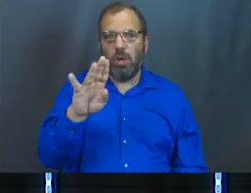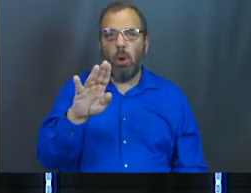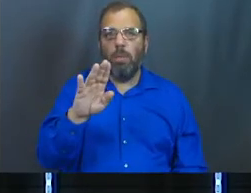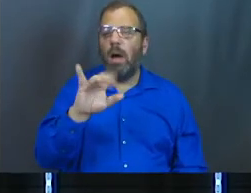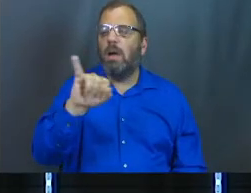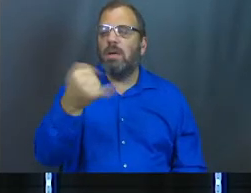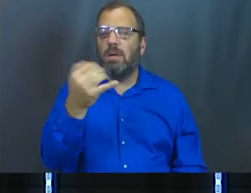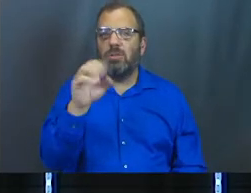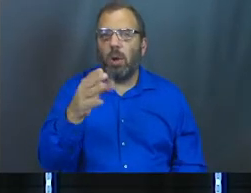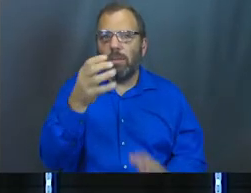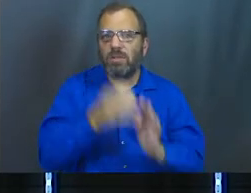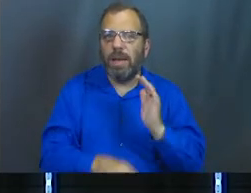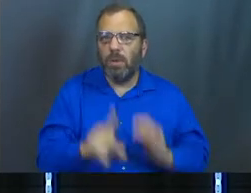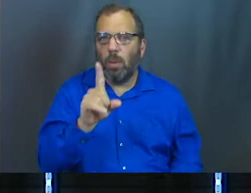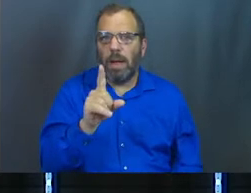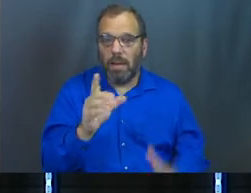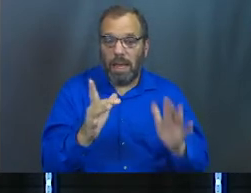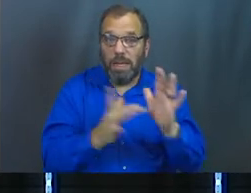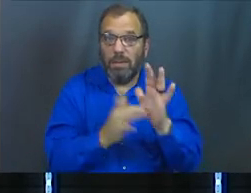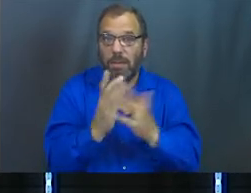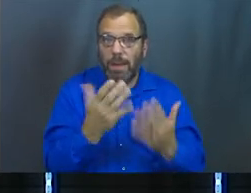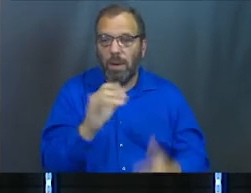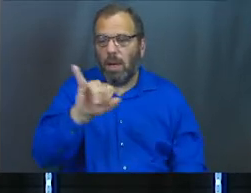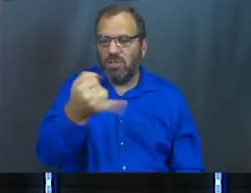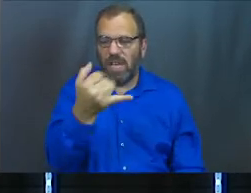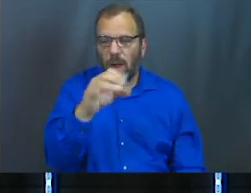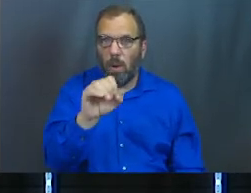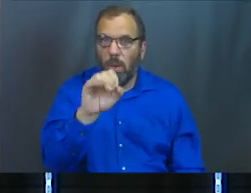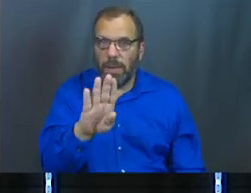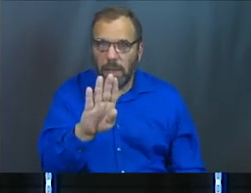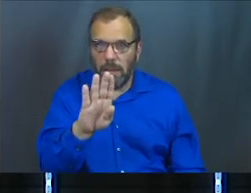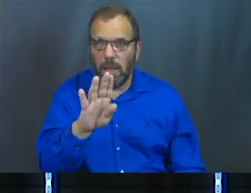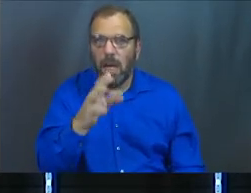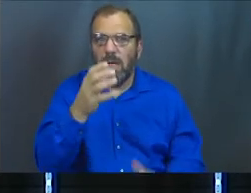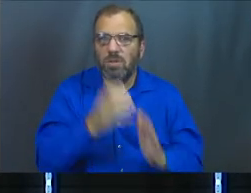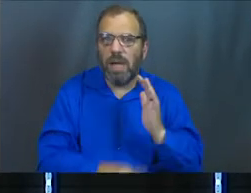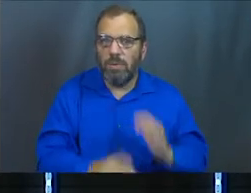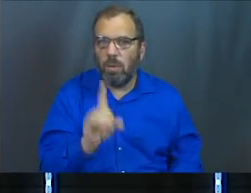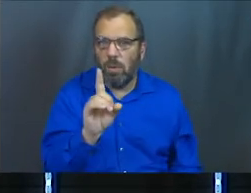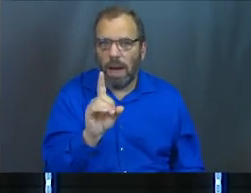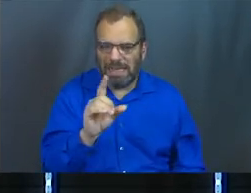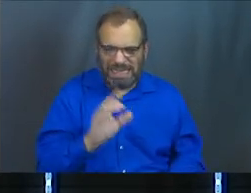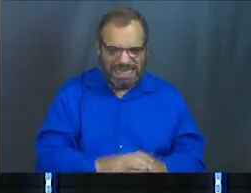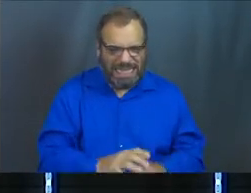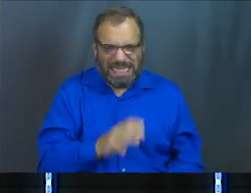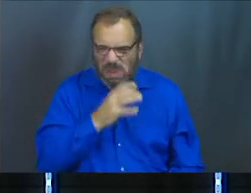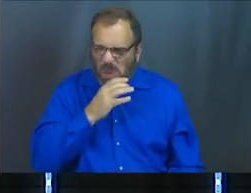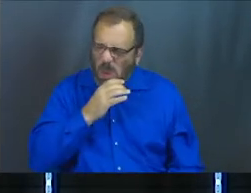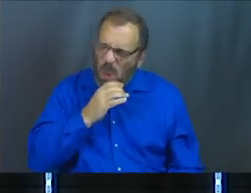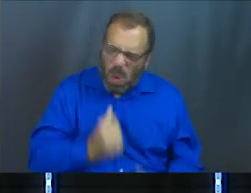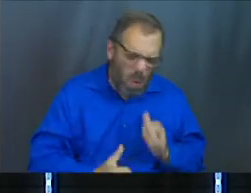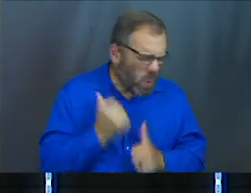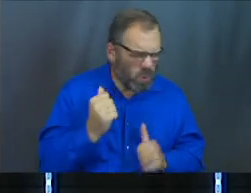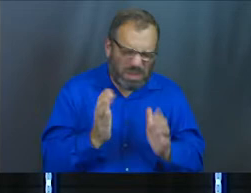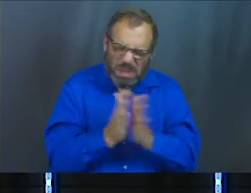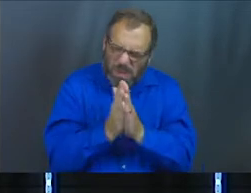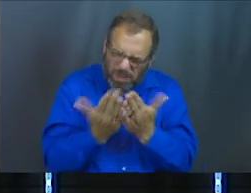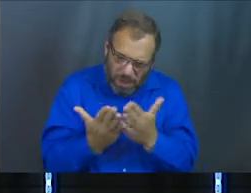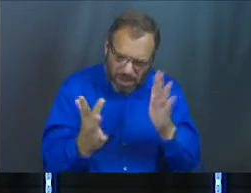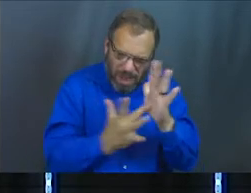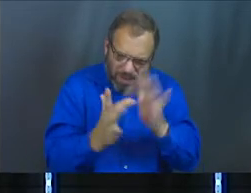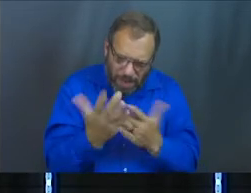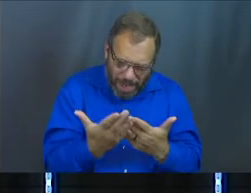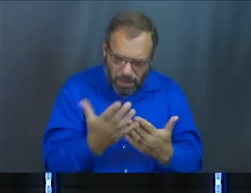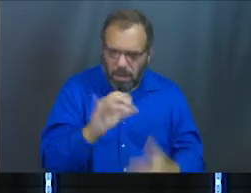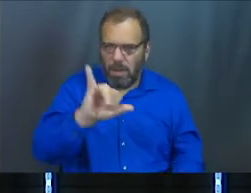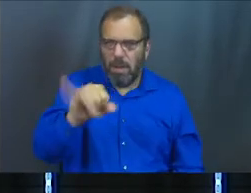This is Job chapter one. And in this passage, this is one of the most ancient books in the scripture is